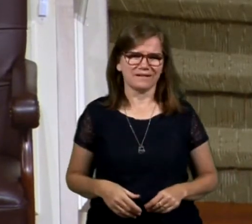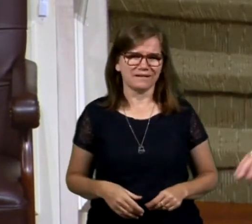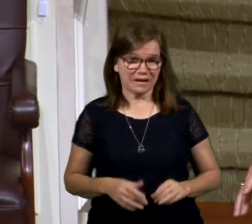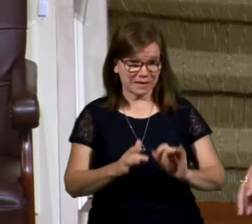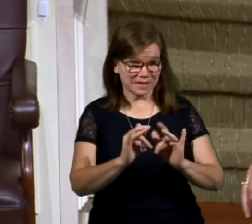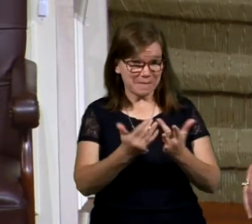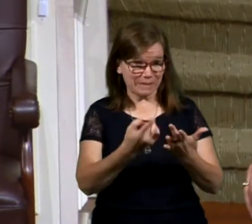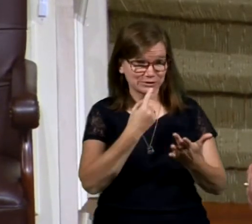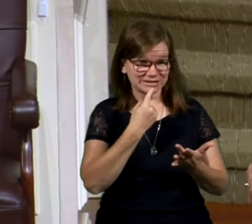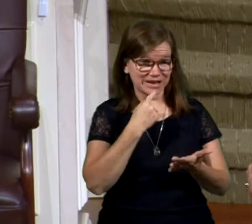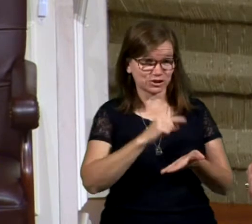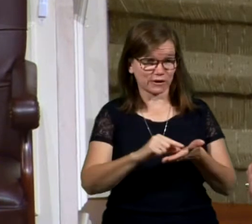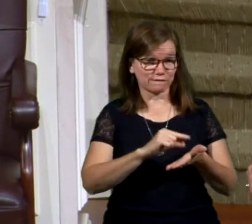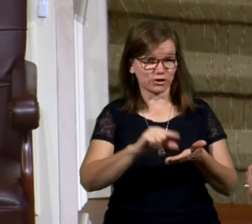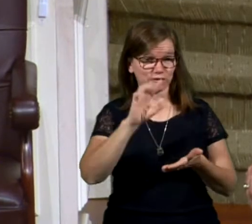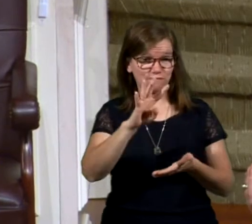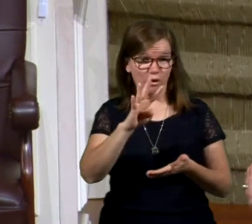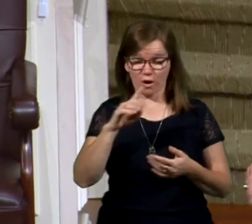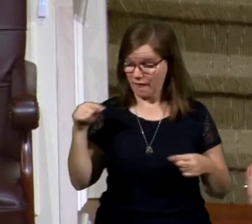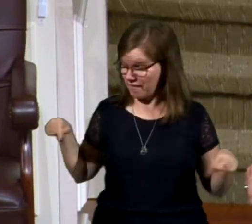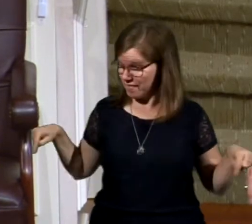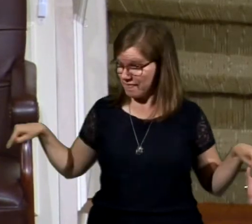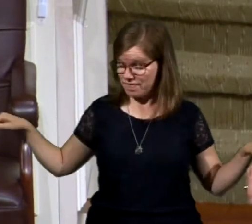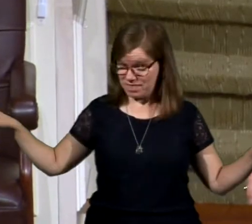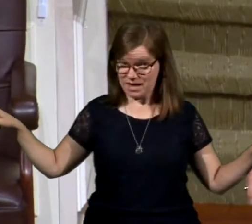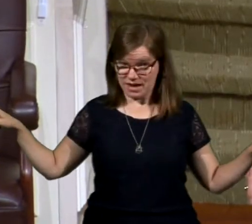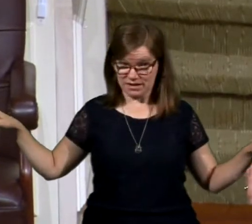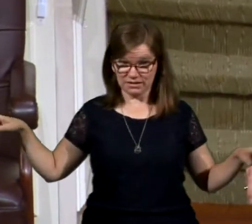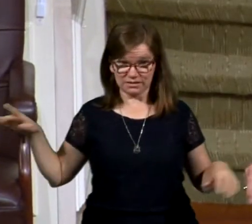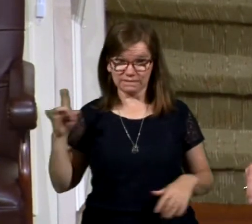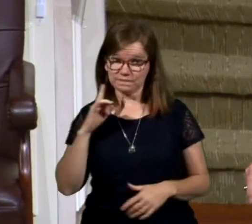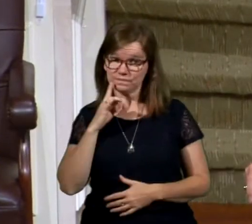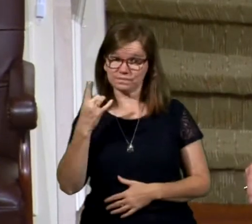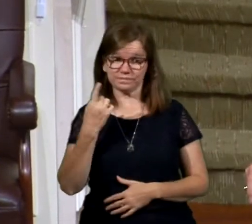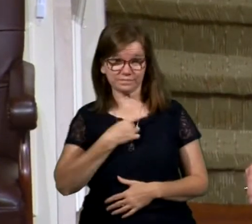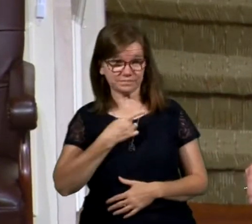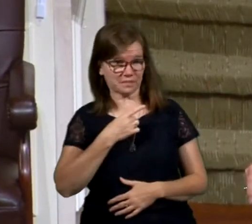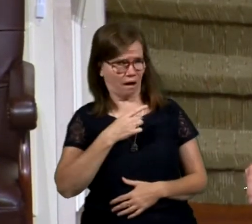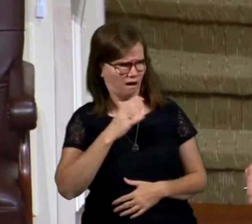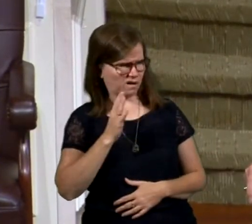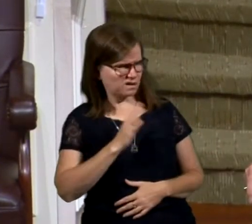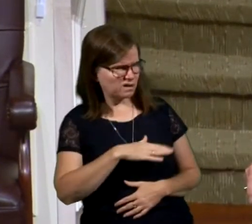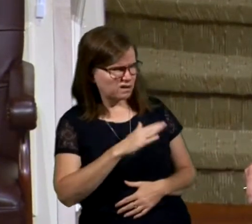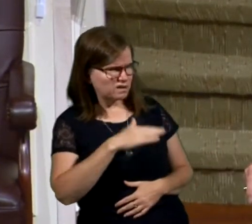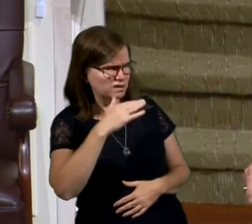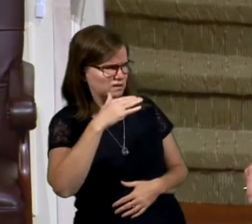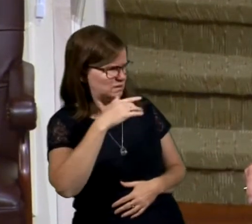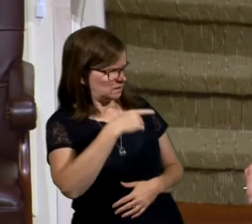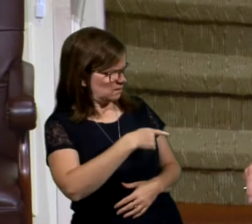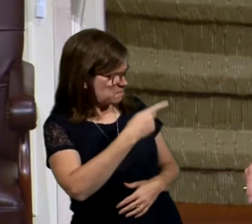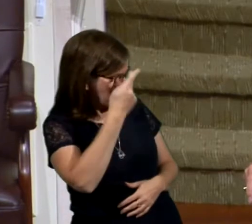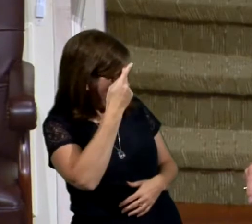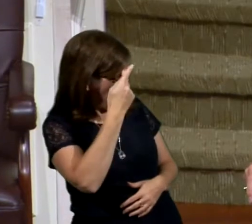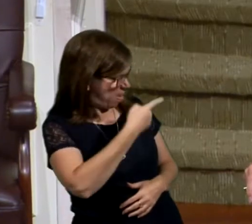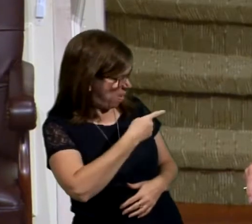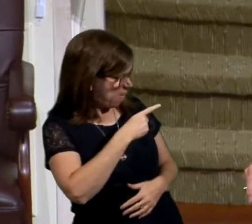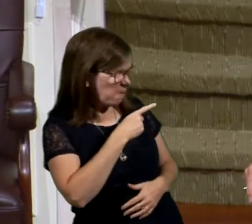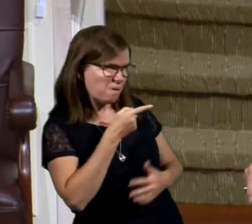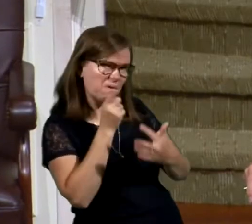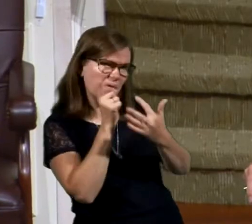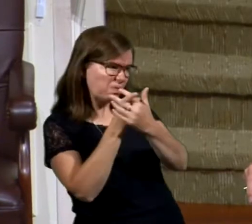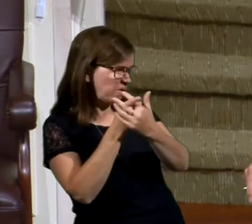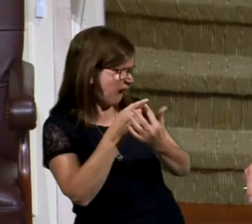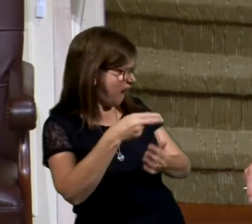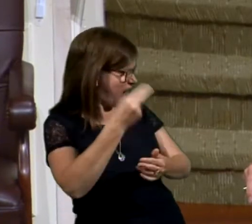Bible tells us verse number 4. And they stood by, said, they stood by, revilest thou God's high priest? They said, man, I can't believe you